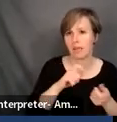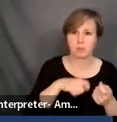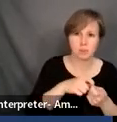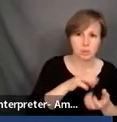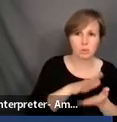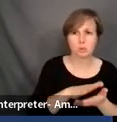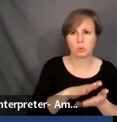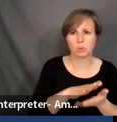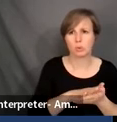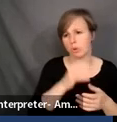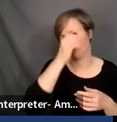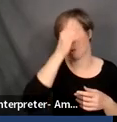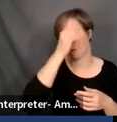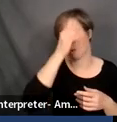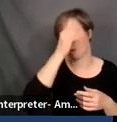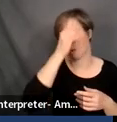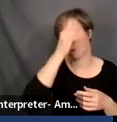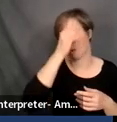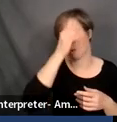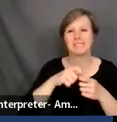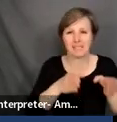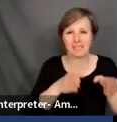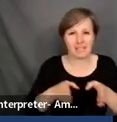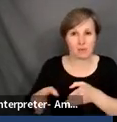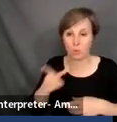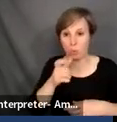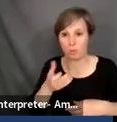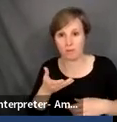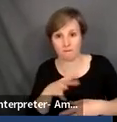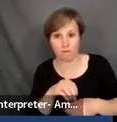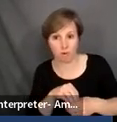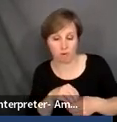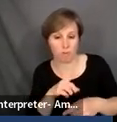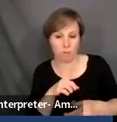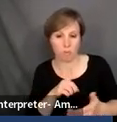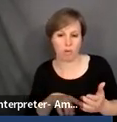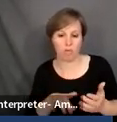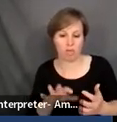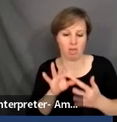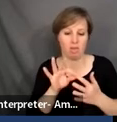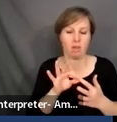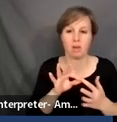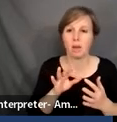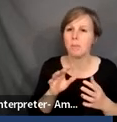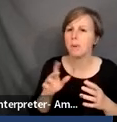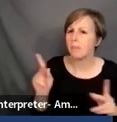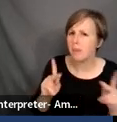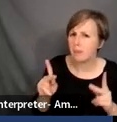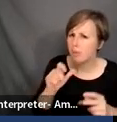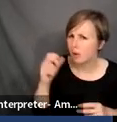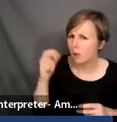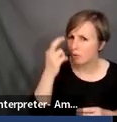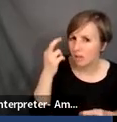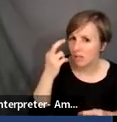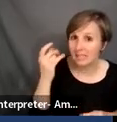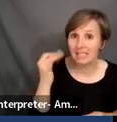individuals have. And what's interesting is what people do not realize if we don't